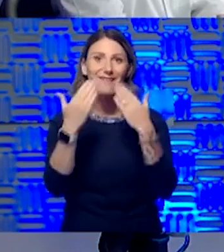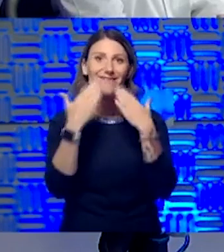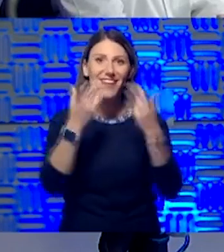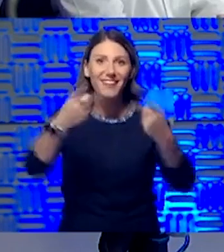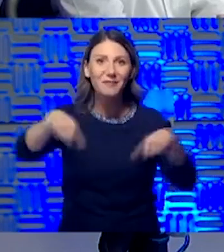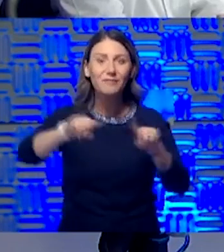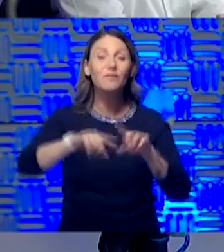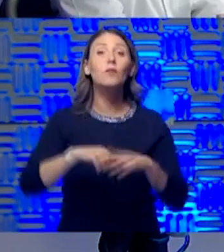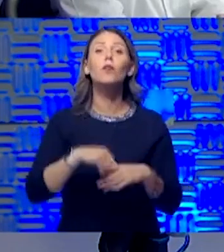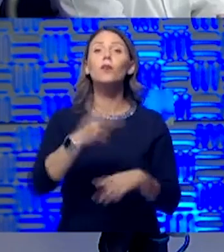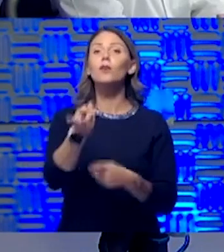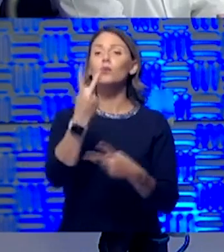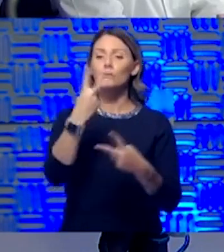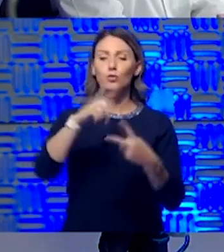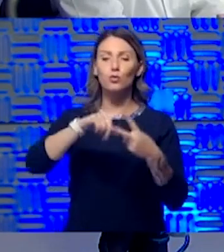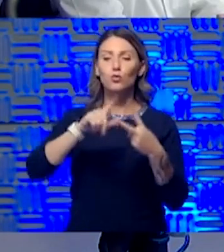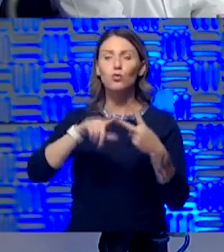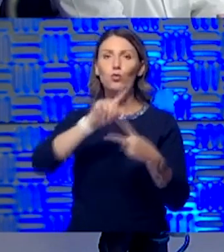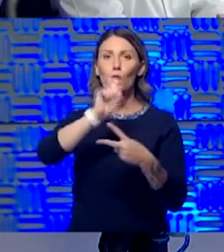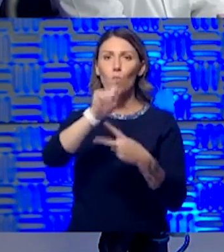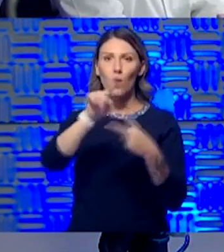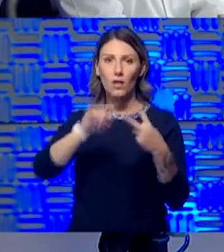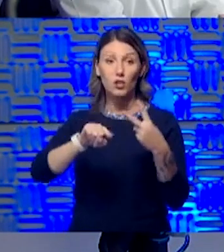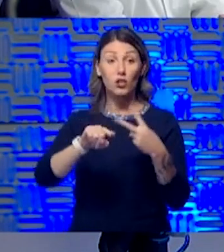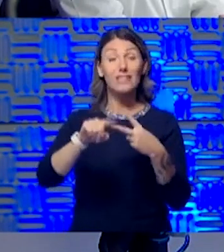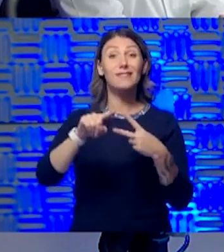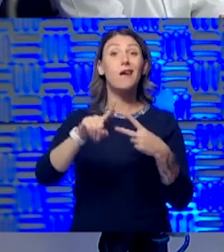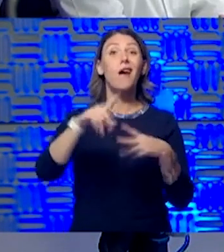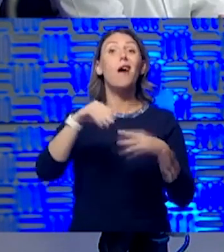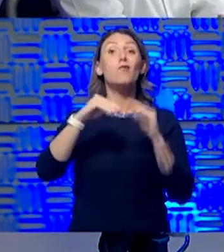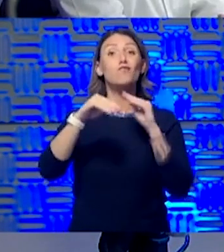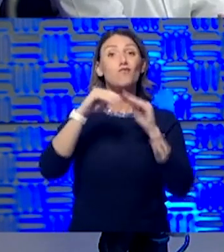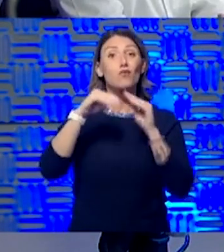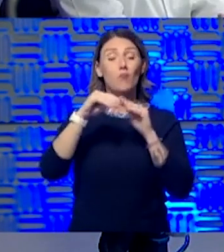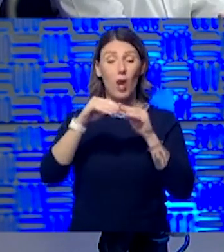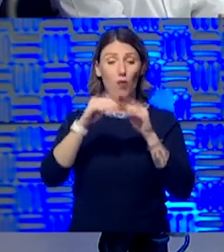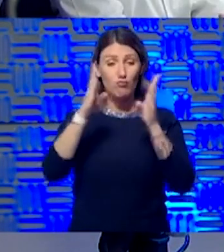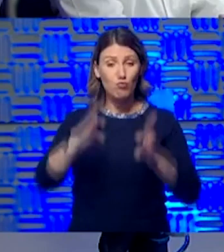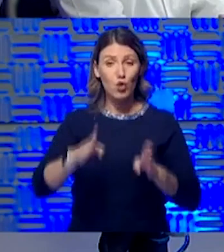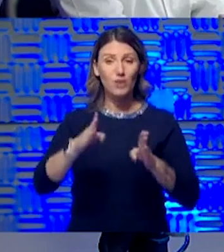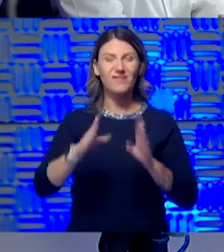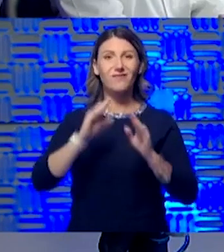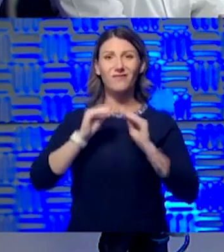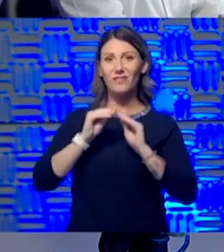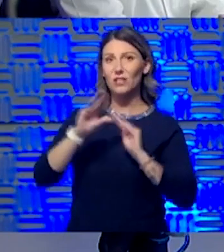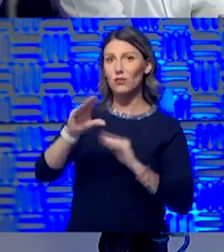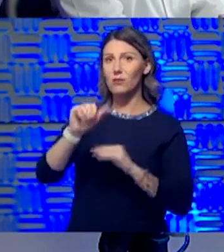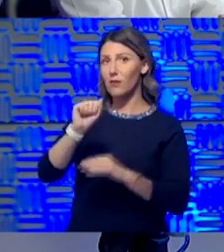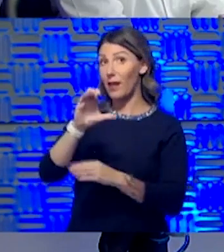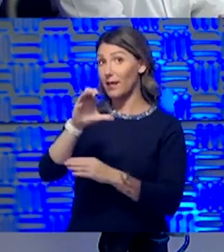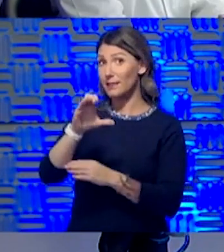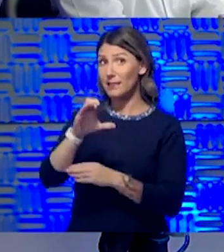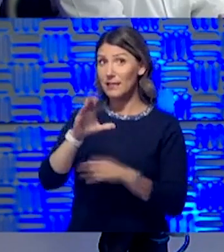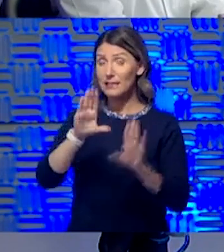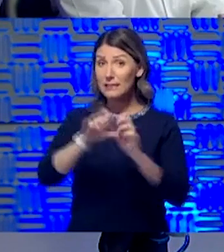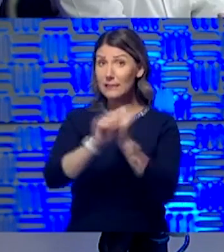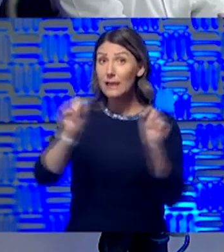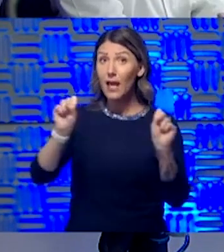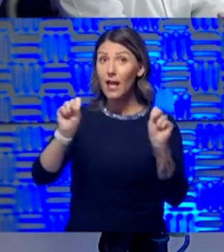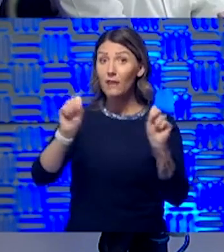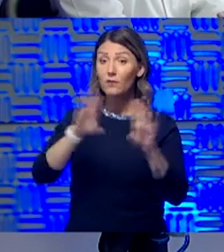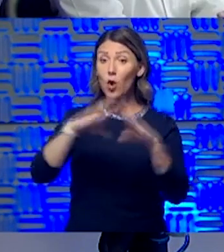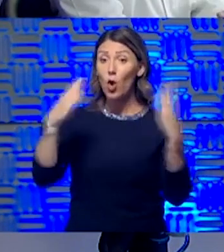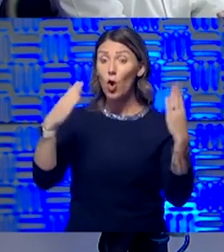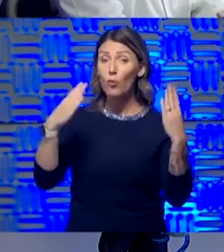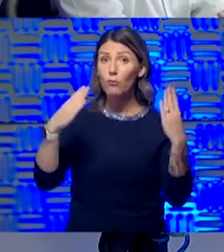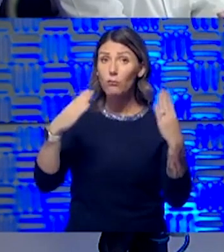of them is she's scheduled for a repair person to come and fix her AC. She stayed in her bubble. Is it safe to open her door to the air